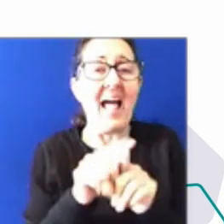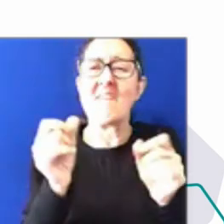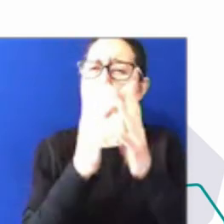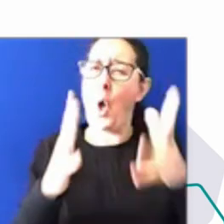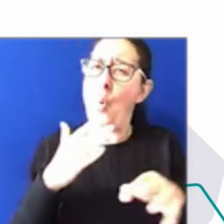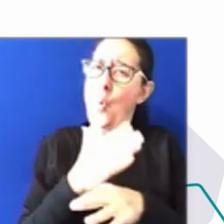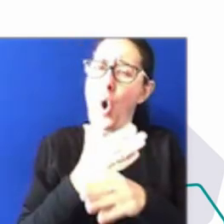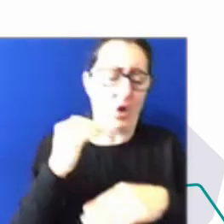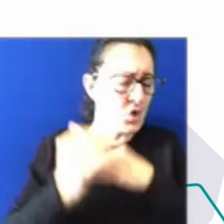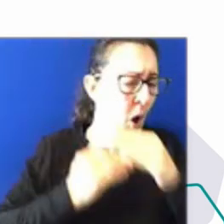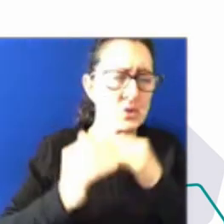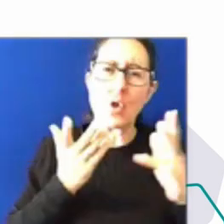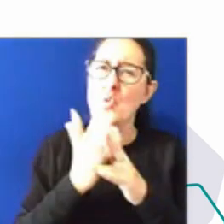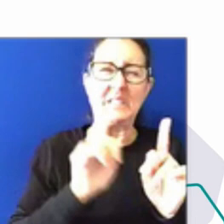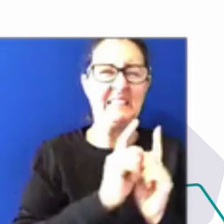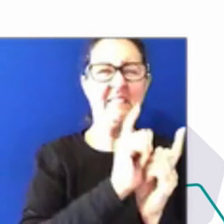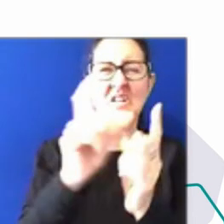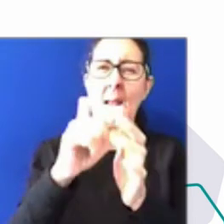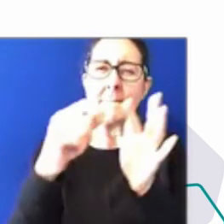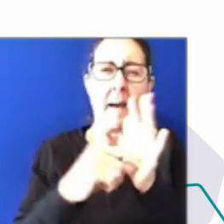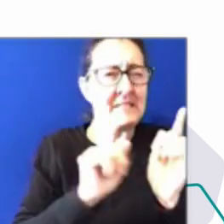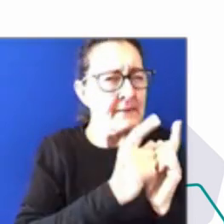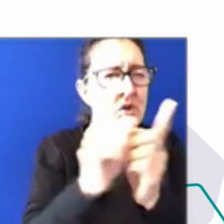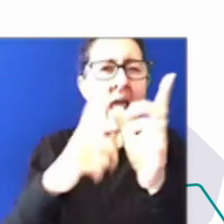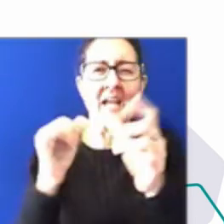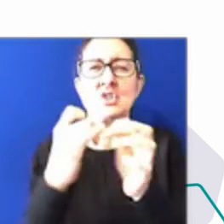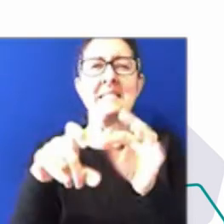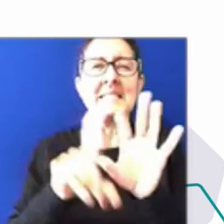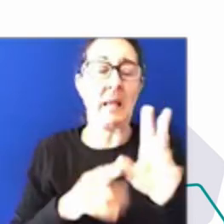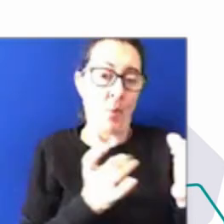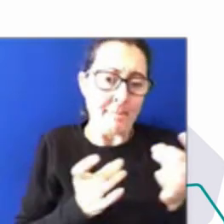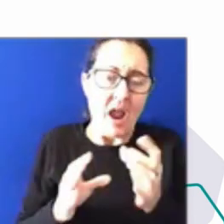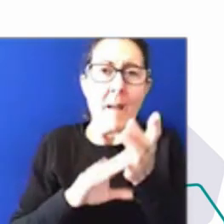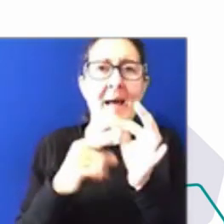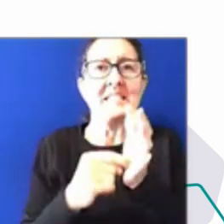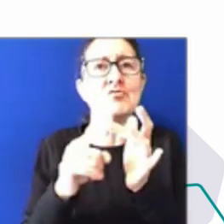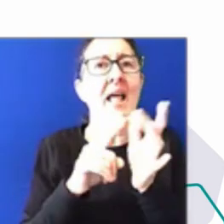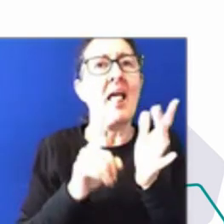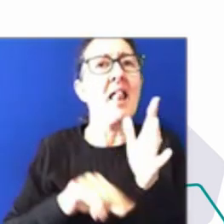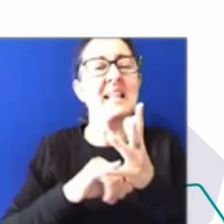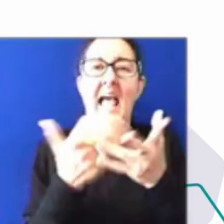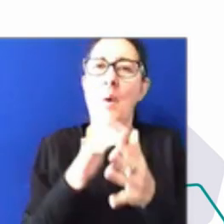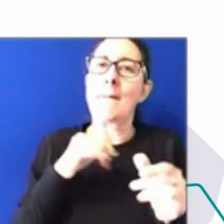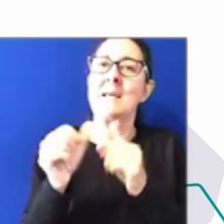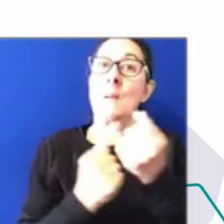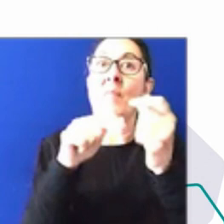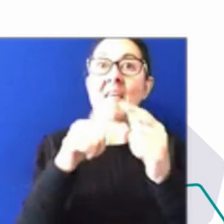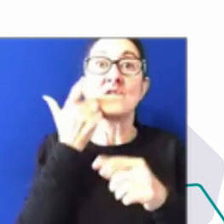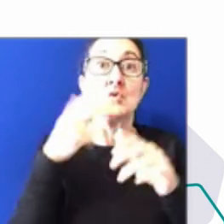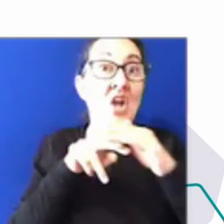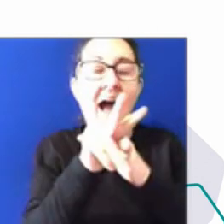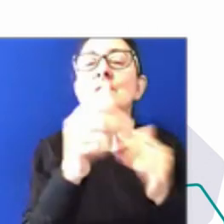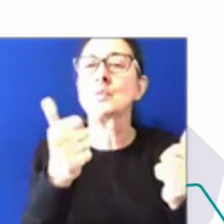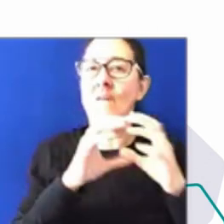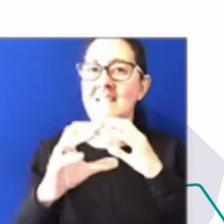goes on right across departments and agencies in preparing a lot of materials and how we better support that into the future, I think is a really good conversation.